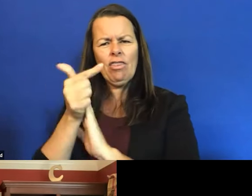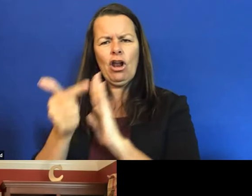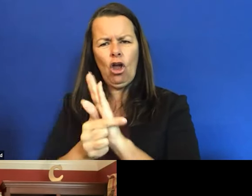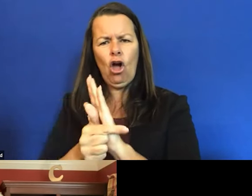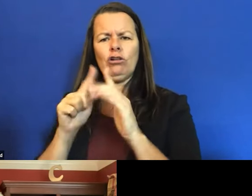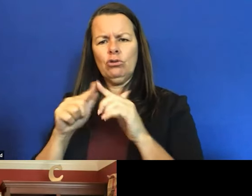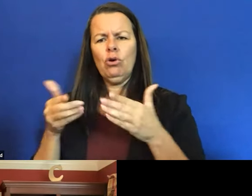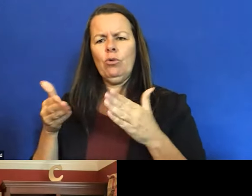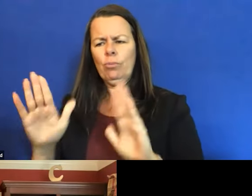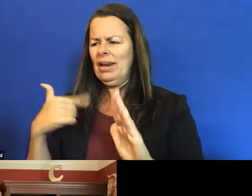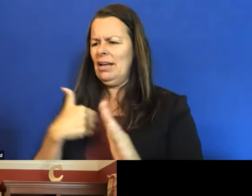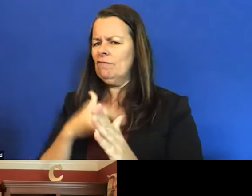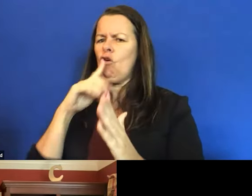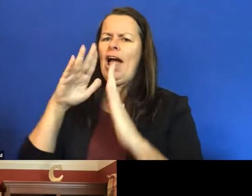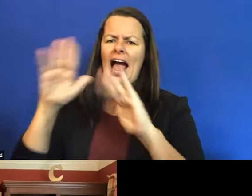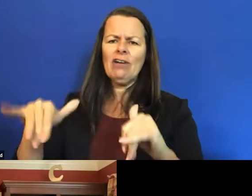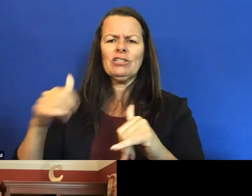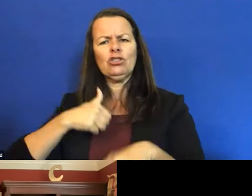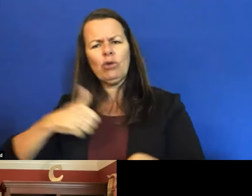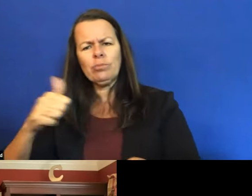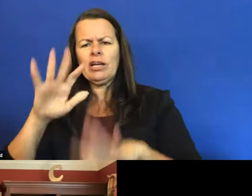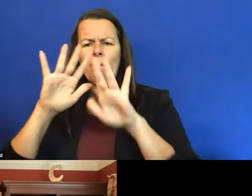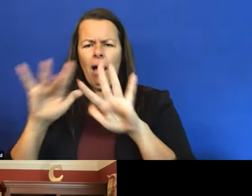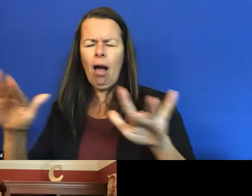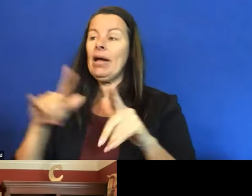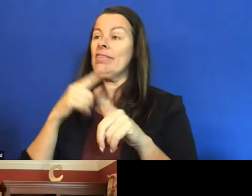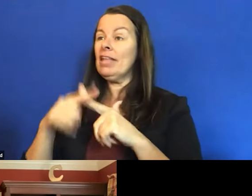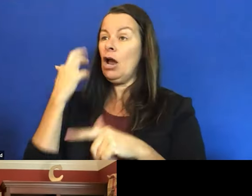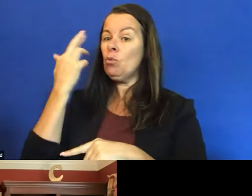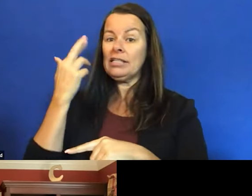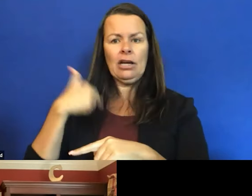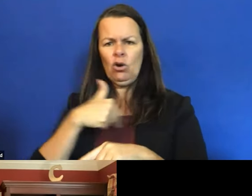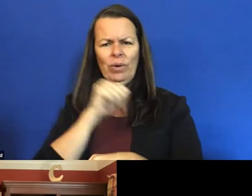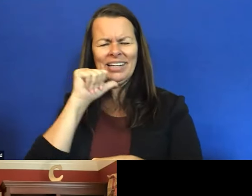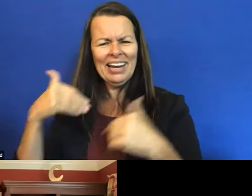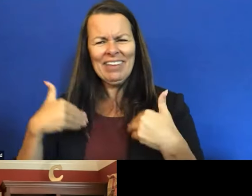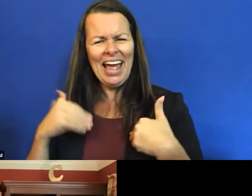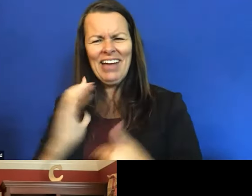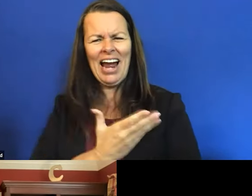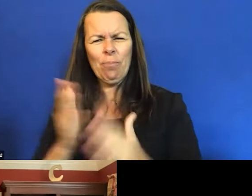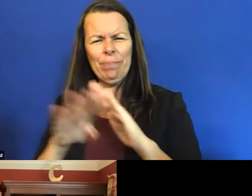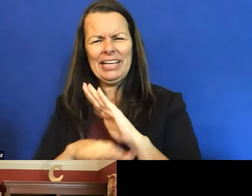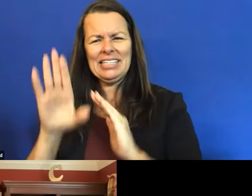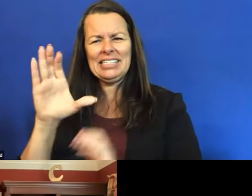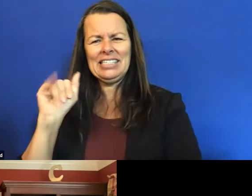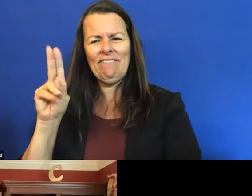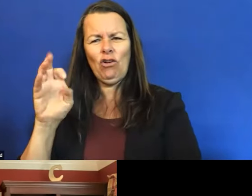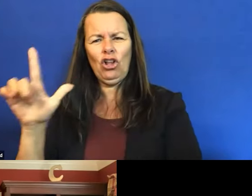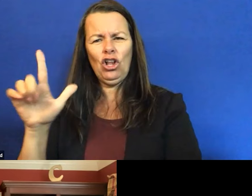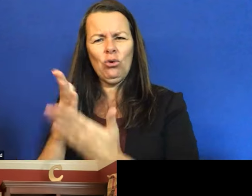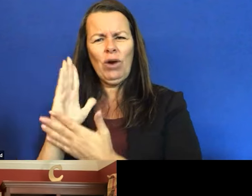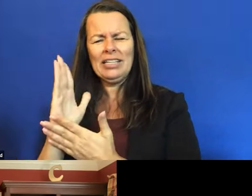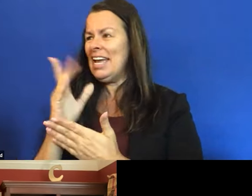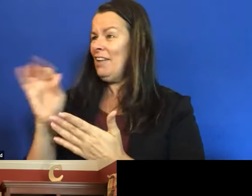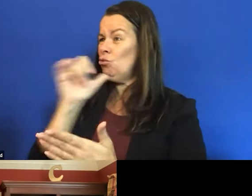regards to housing and transportation and so forth. But then I realized we didn't have our basic civil rights. And if you don't have your basic civil rights,